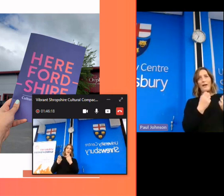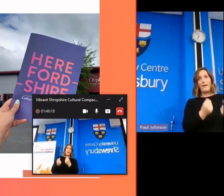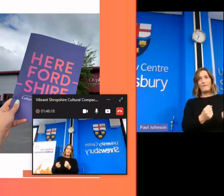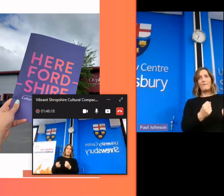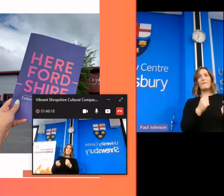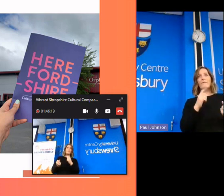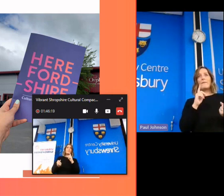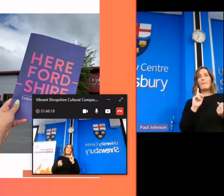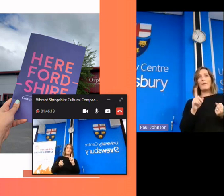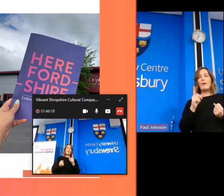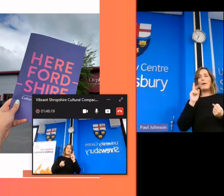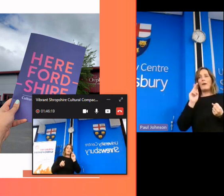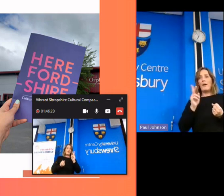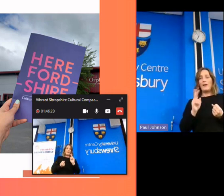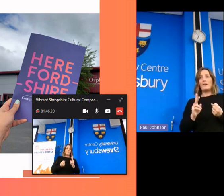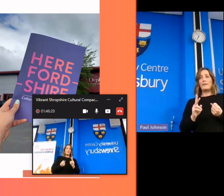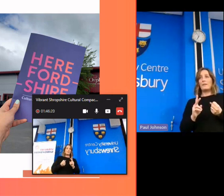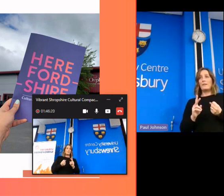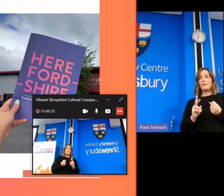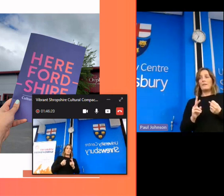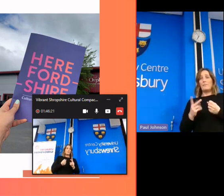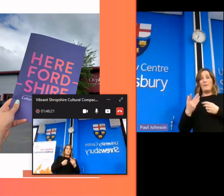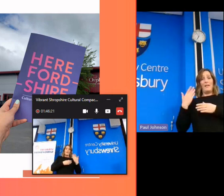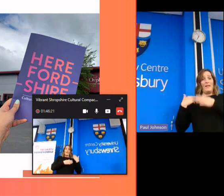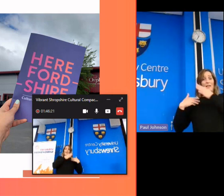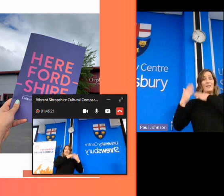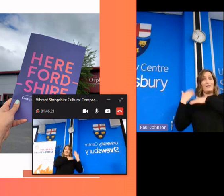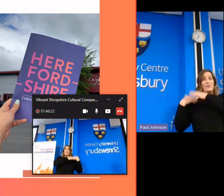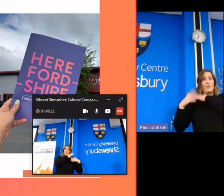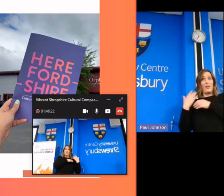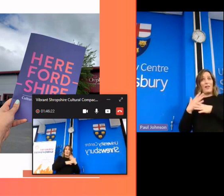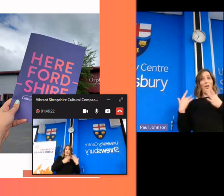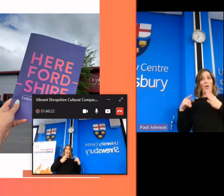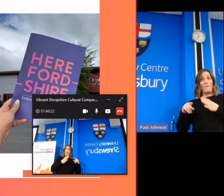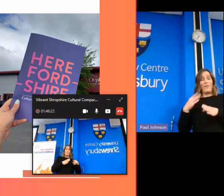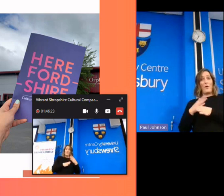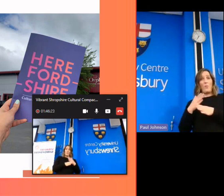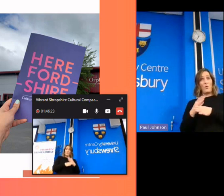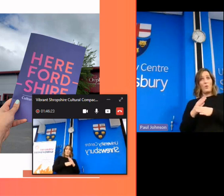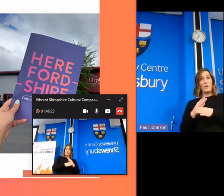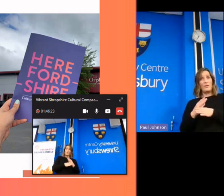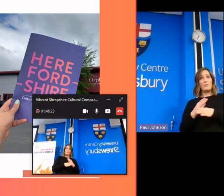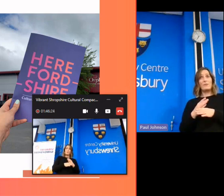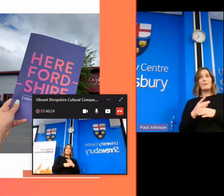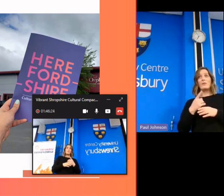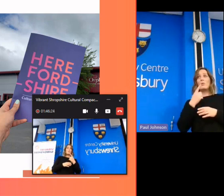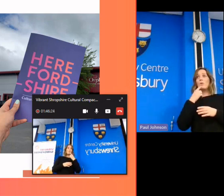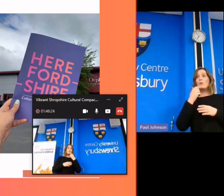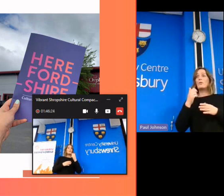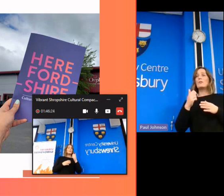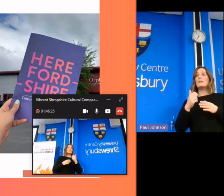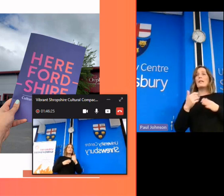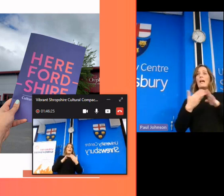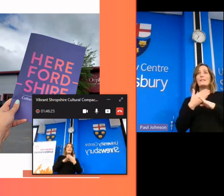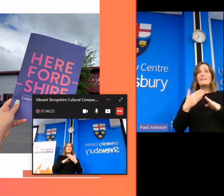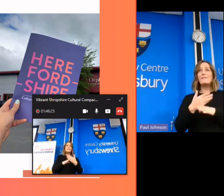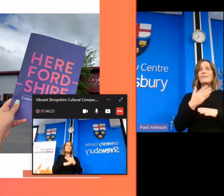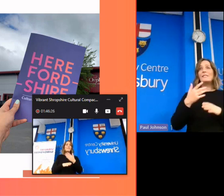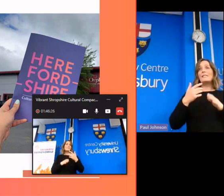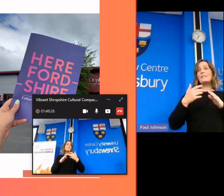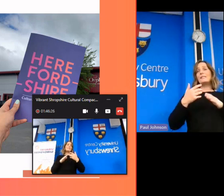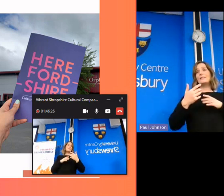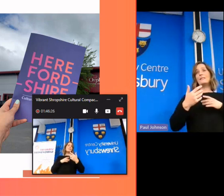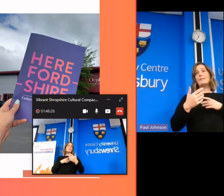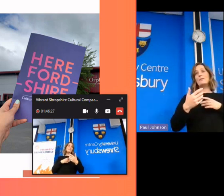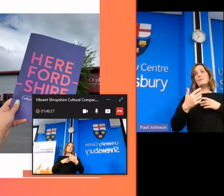but uh again the mainstay historically of much of that work has been around sports engagement or activities and so